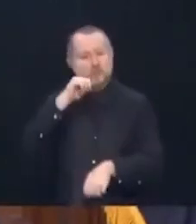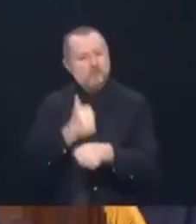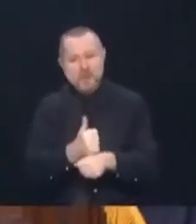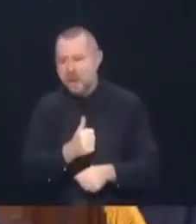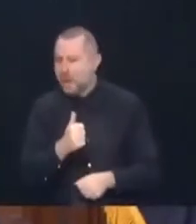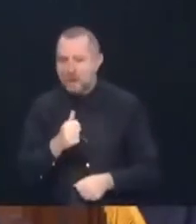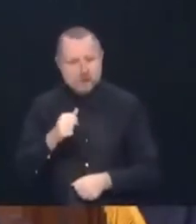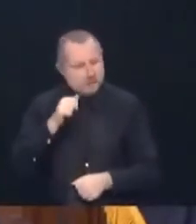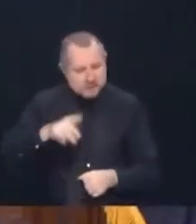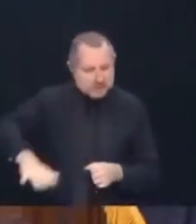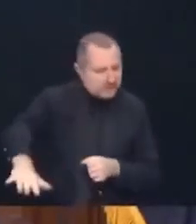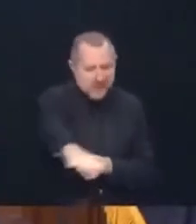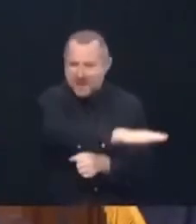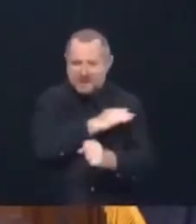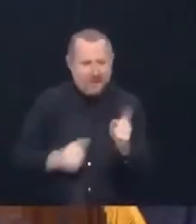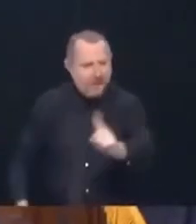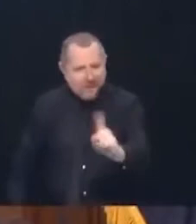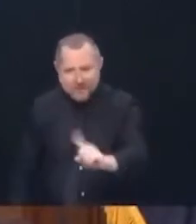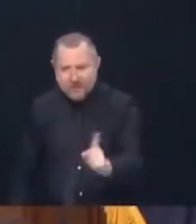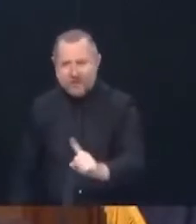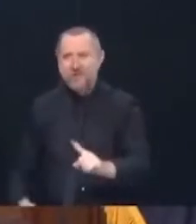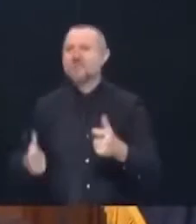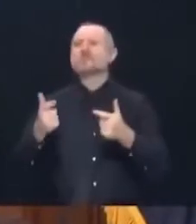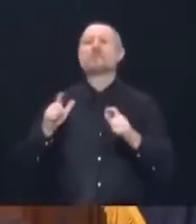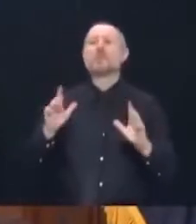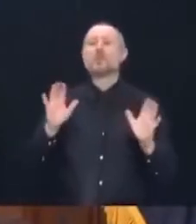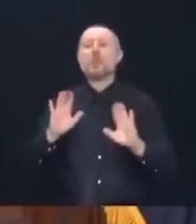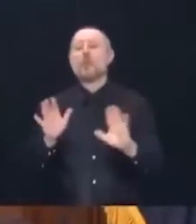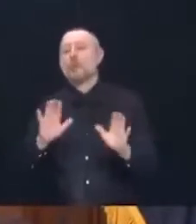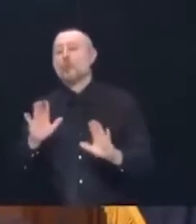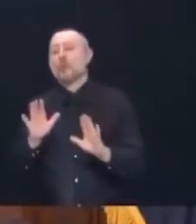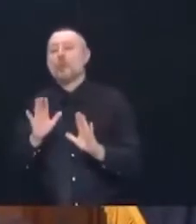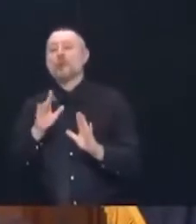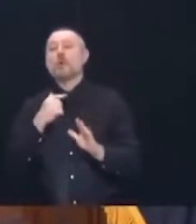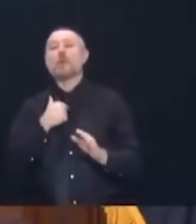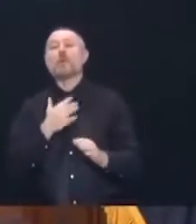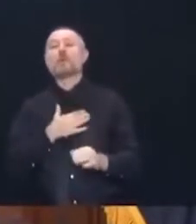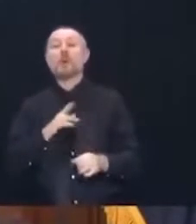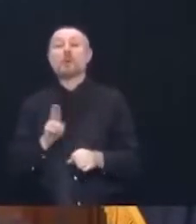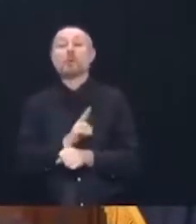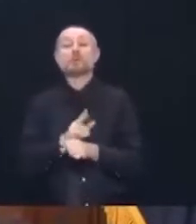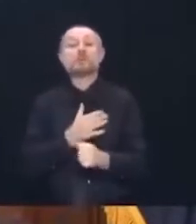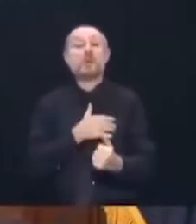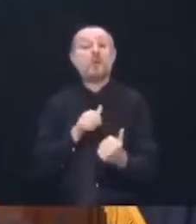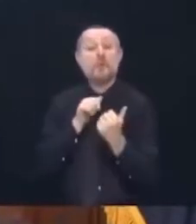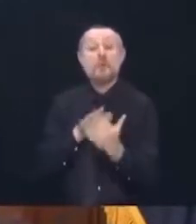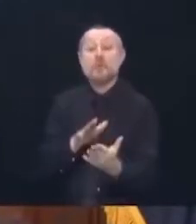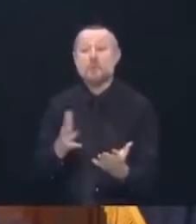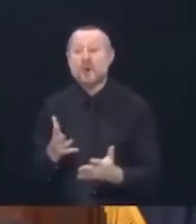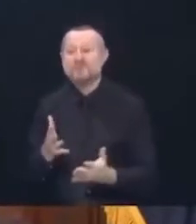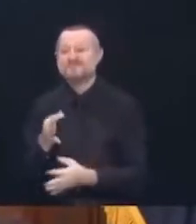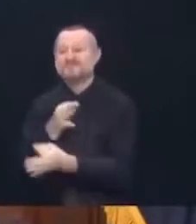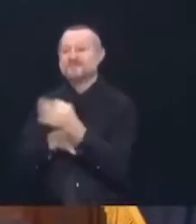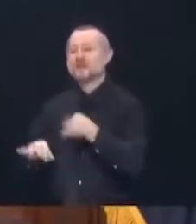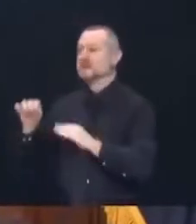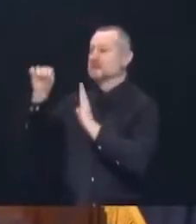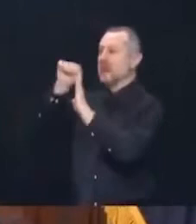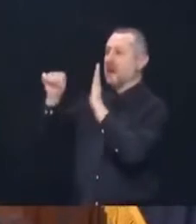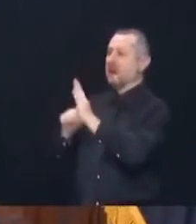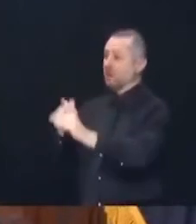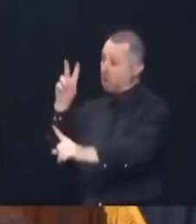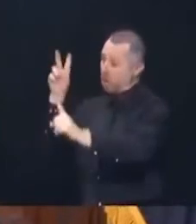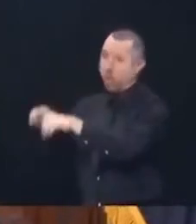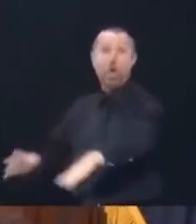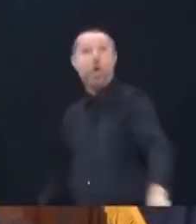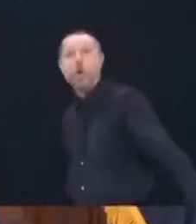Microcluster was as opposed to statewide action or regional action. But is that not a